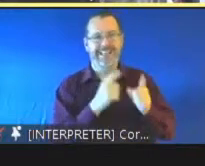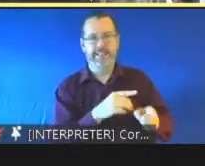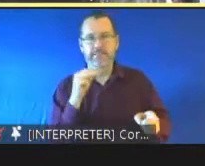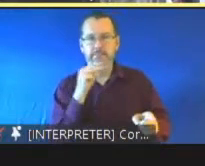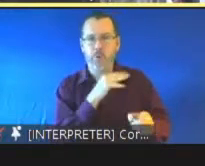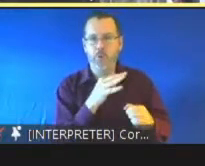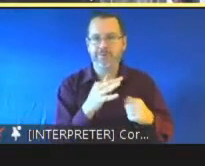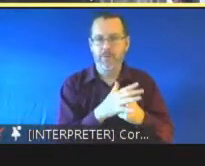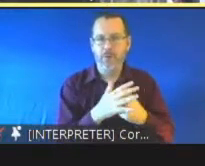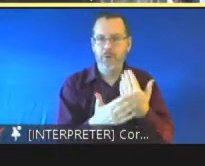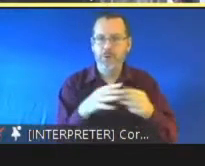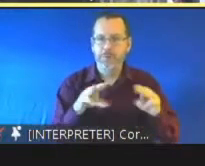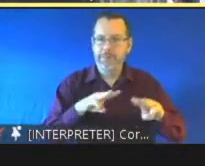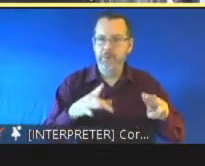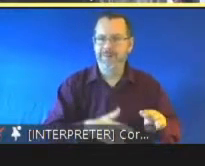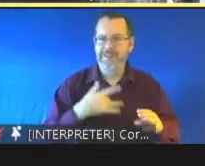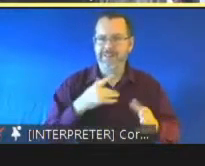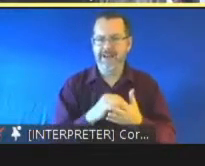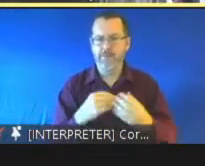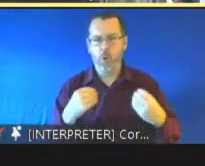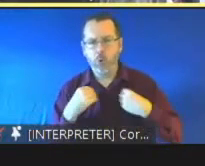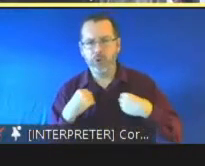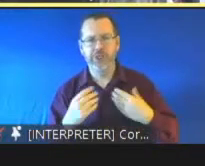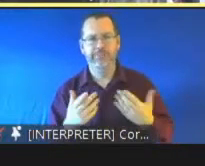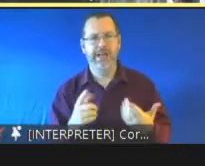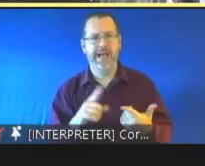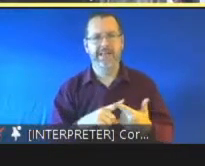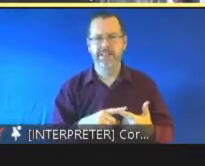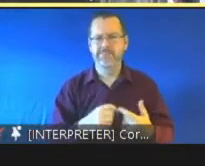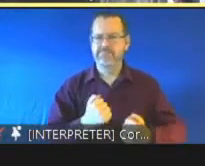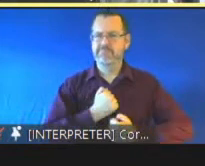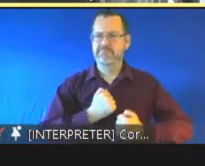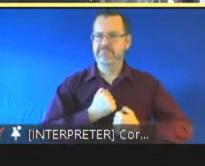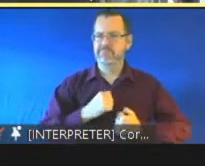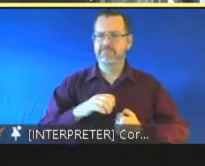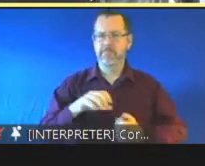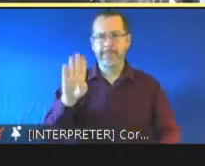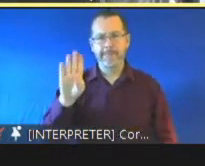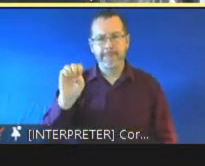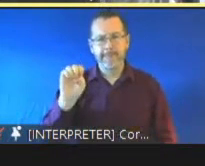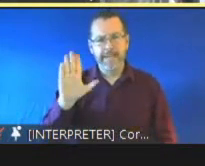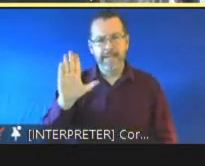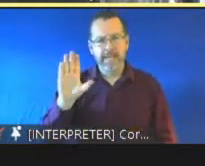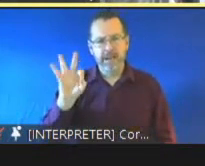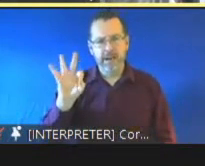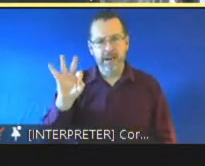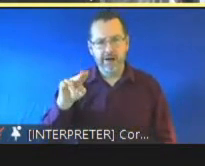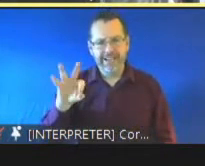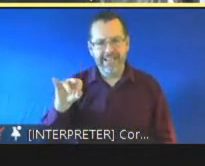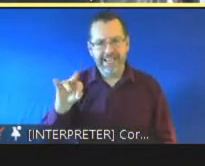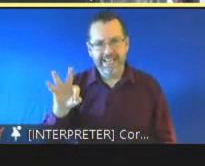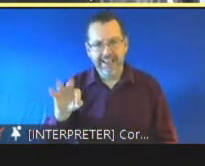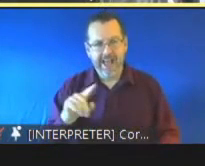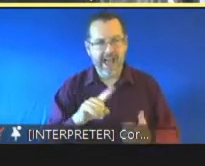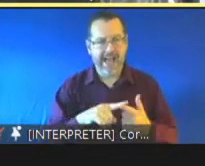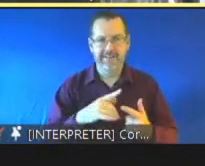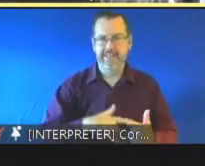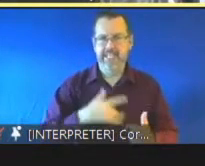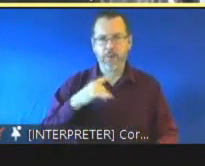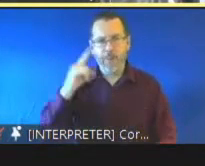with a sense of ownership and with belonging i suppose fostering a sense of purpose and a sense of hope for a future